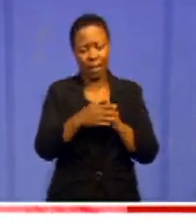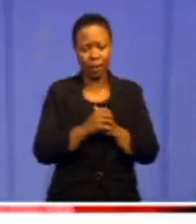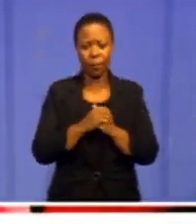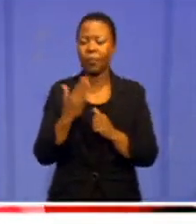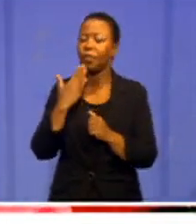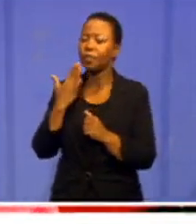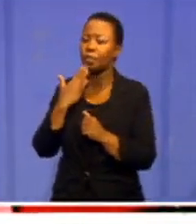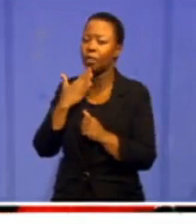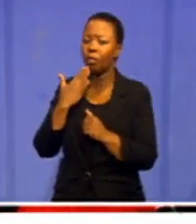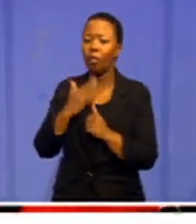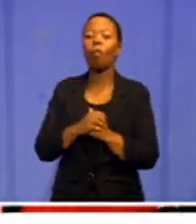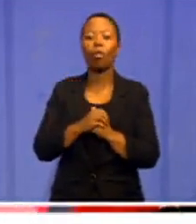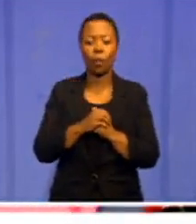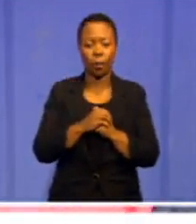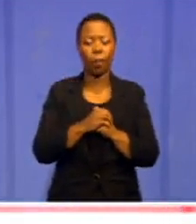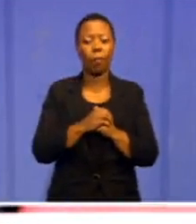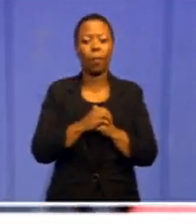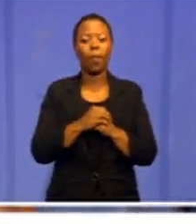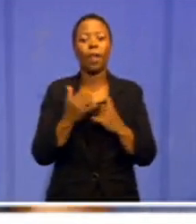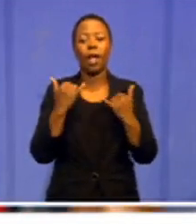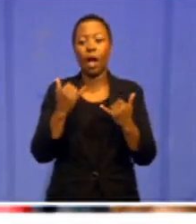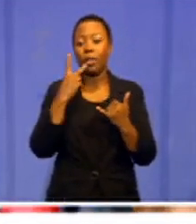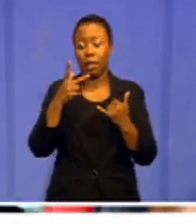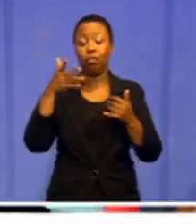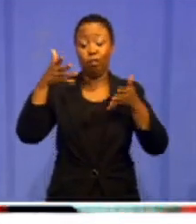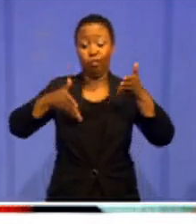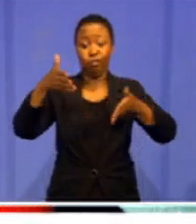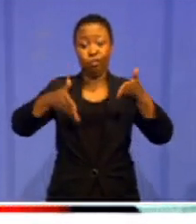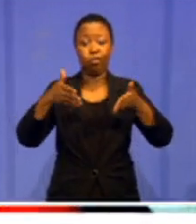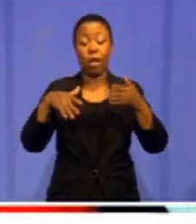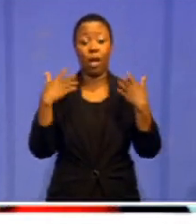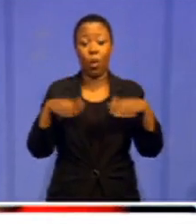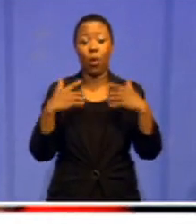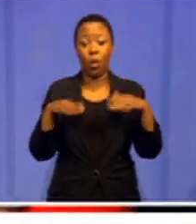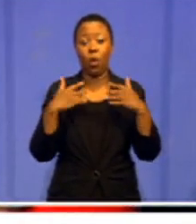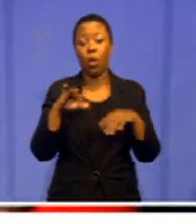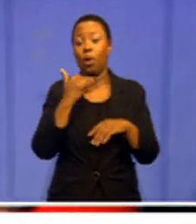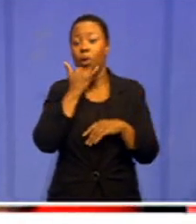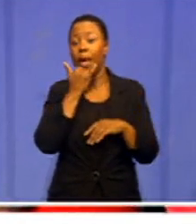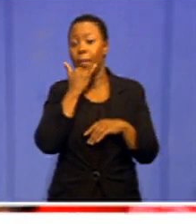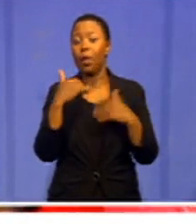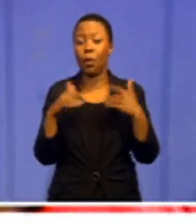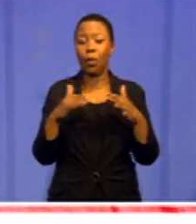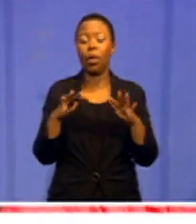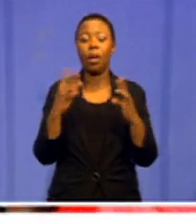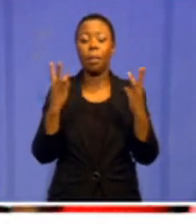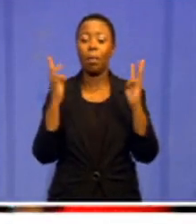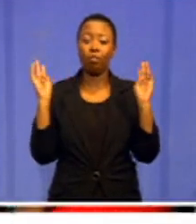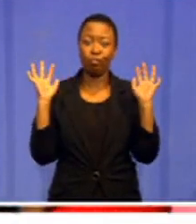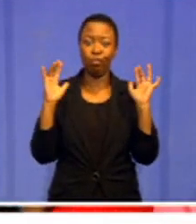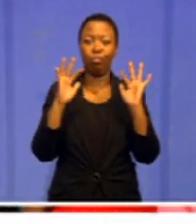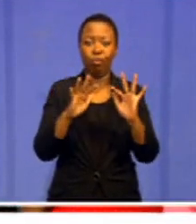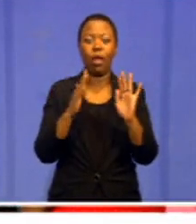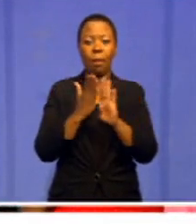Well, thank you so much. As you can see, the attendance here is quite impressive. A whole lot of people, when we came here, we saw a long,